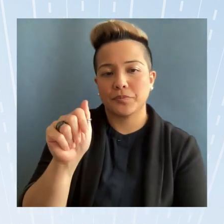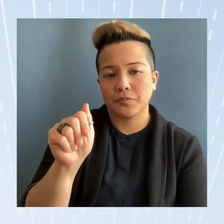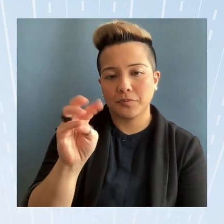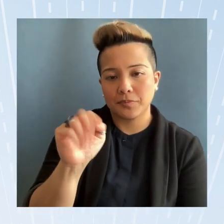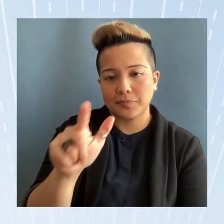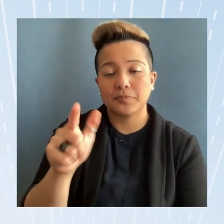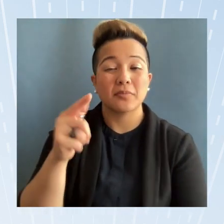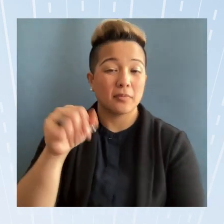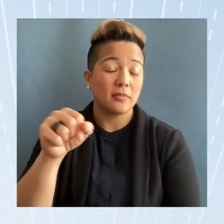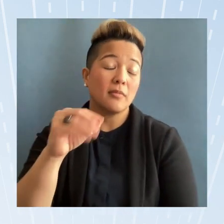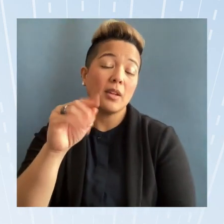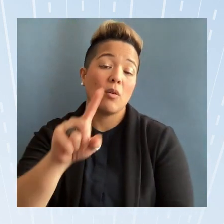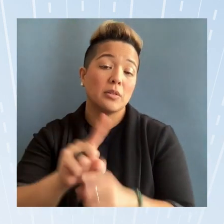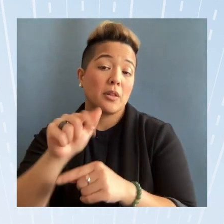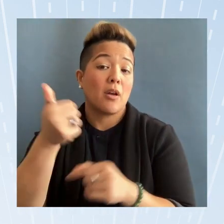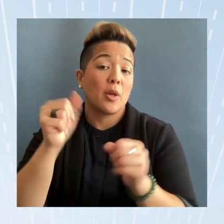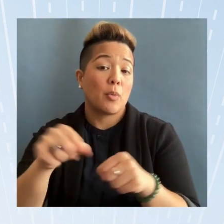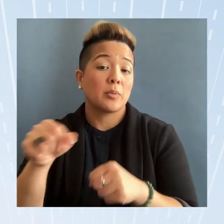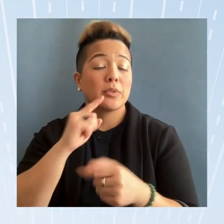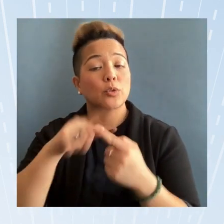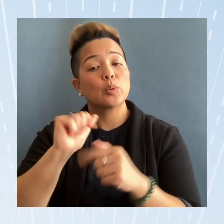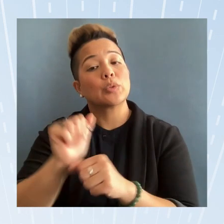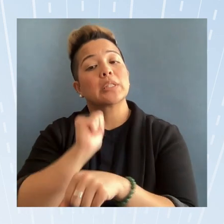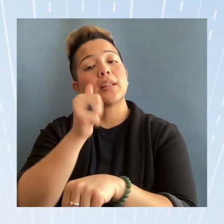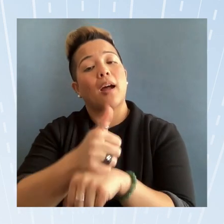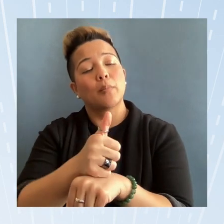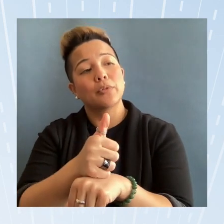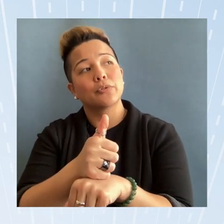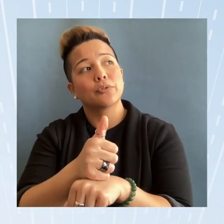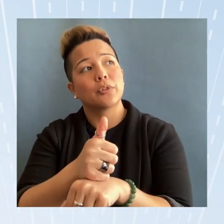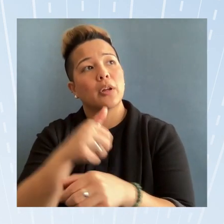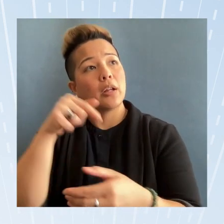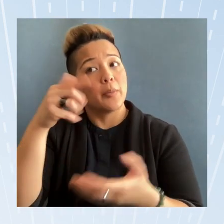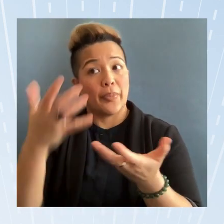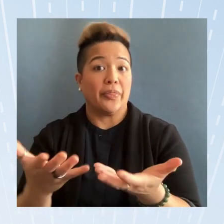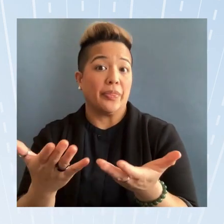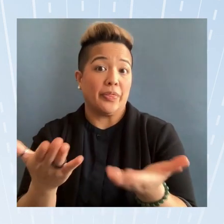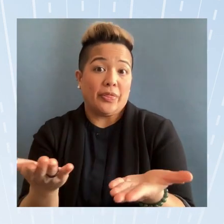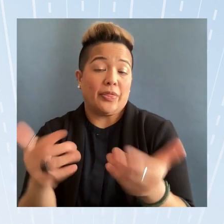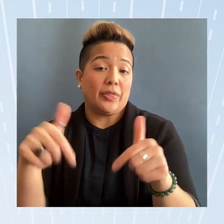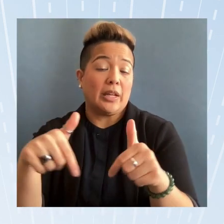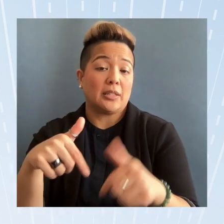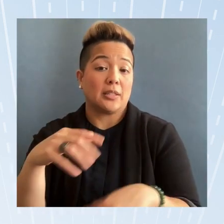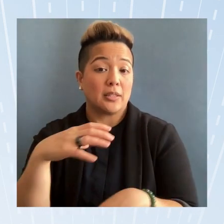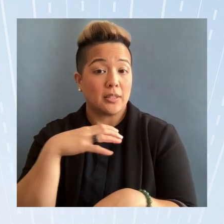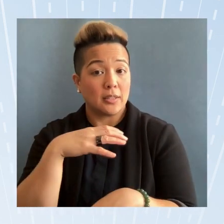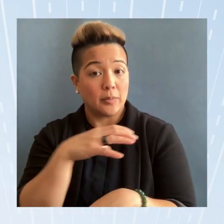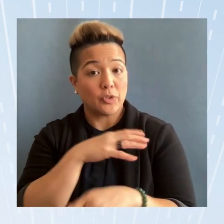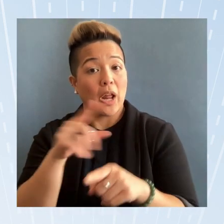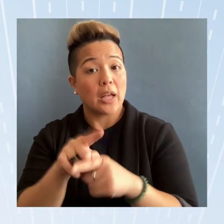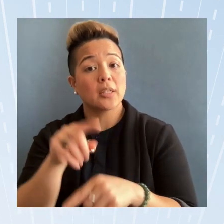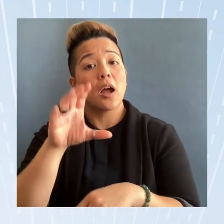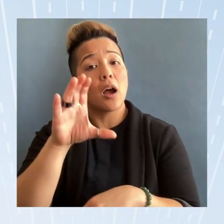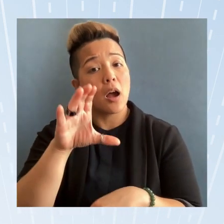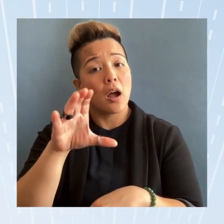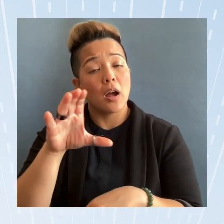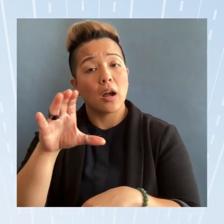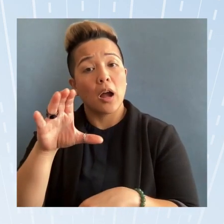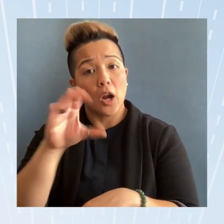the other possibility is to establish this commission as a congressional commission but